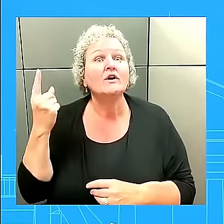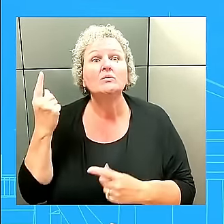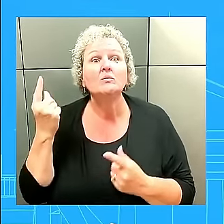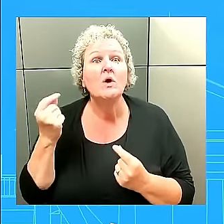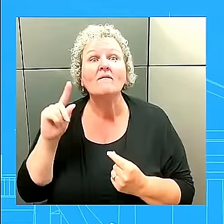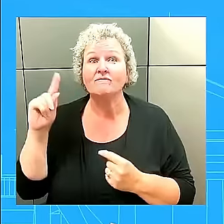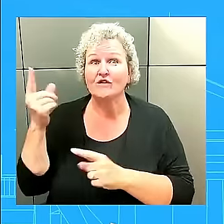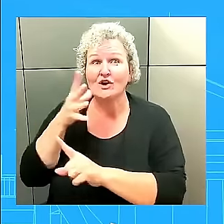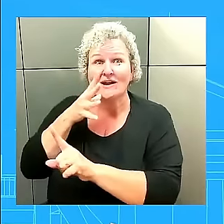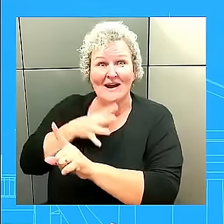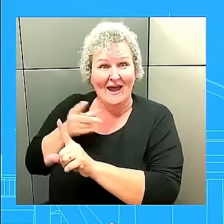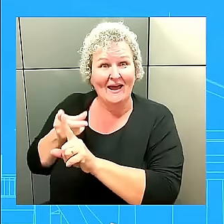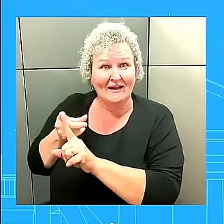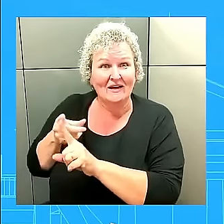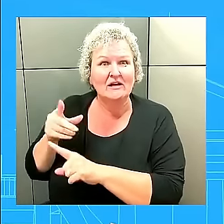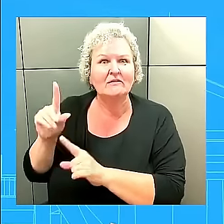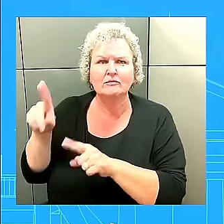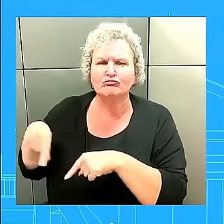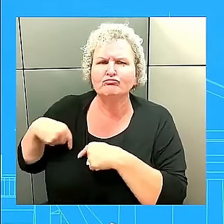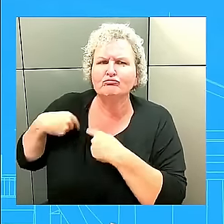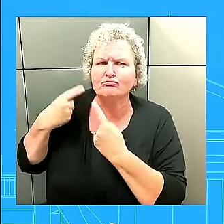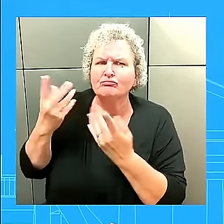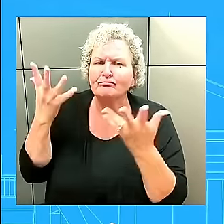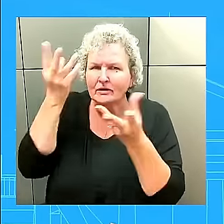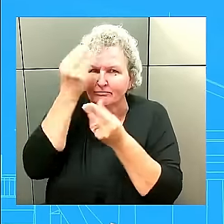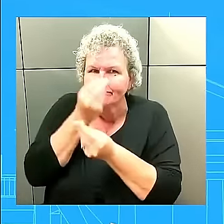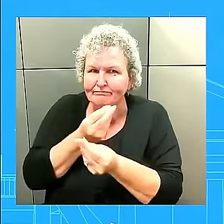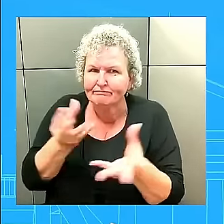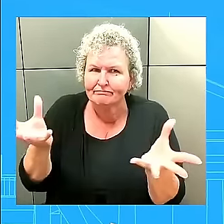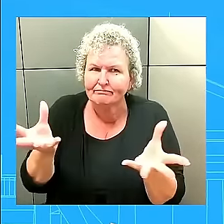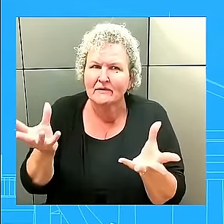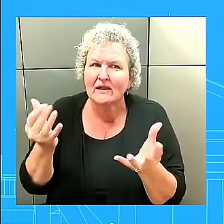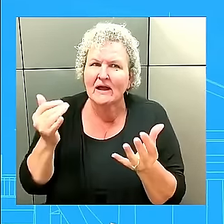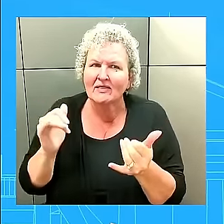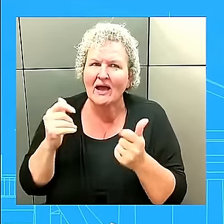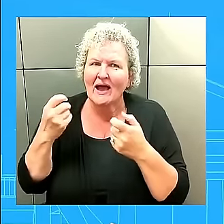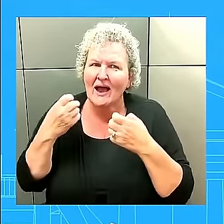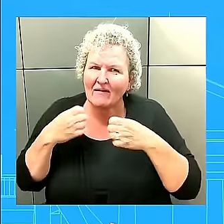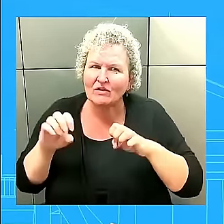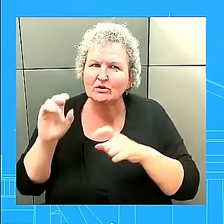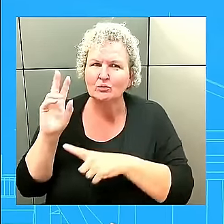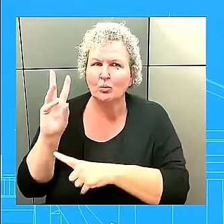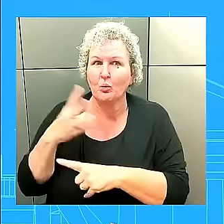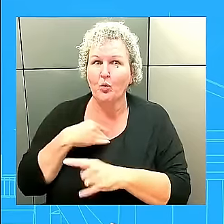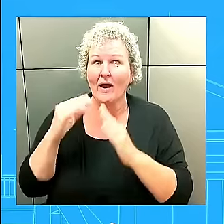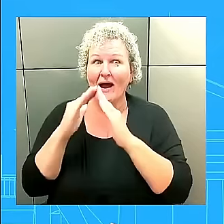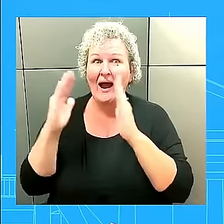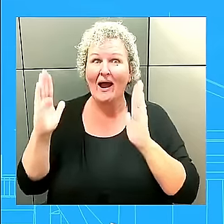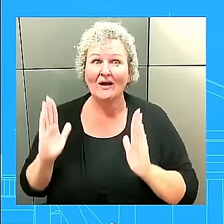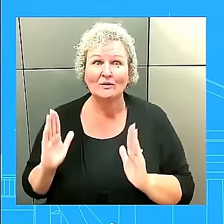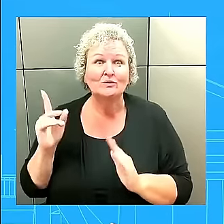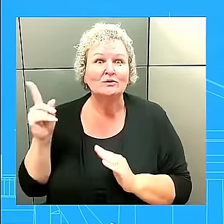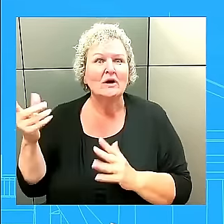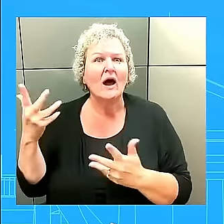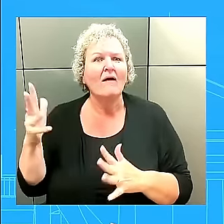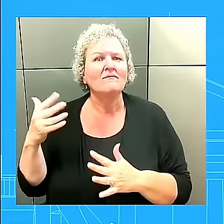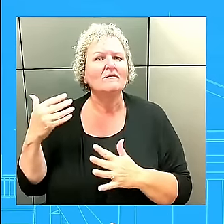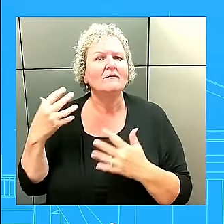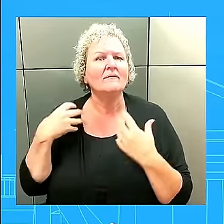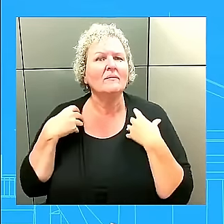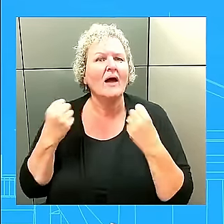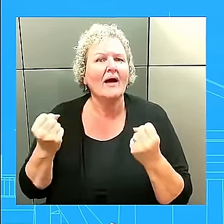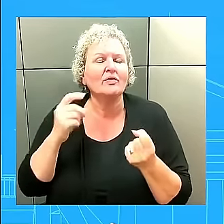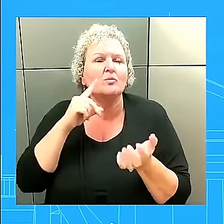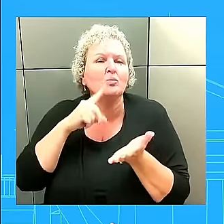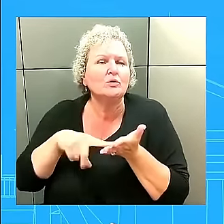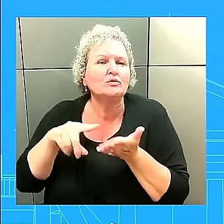galvanized nearly one – nearly a billion dollars in funding for women's health research. And now I'm going to turn